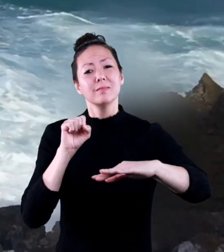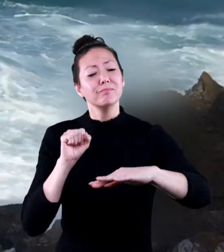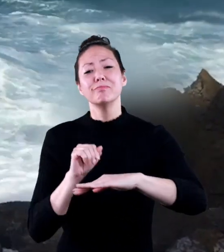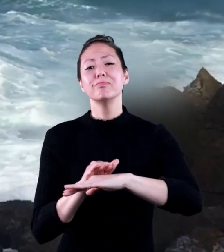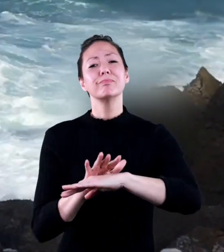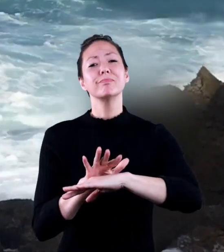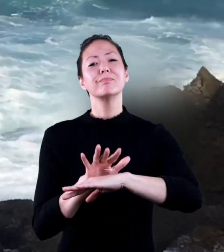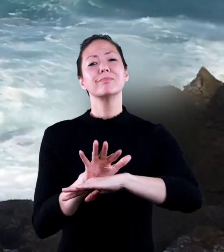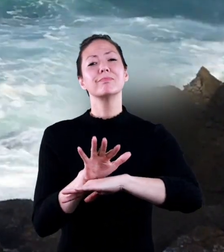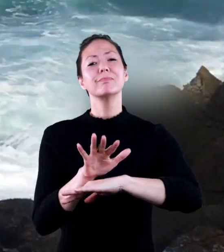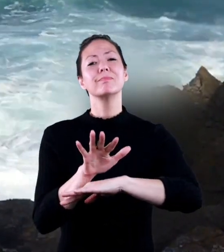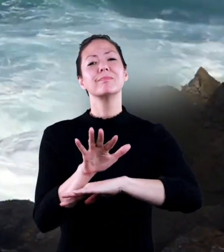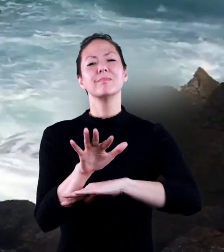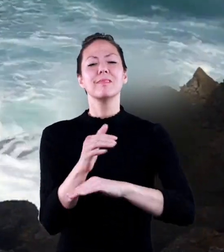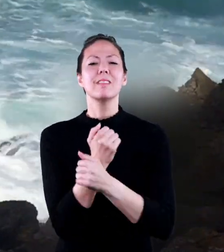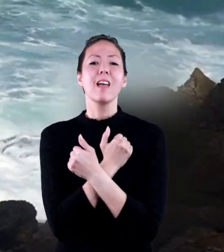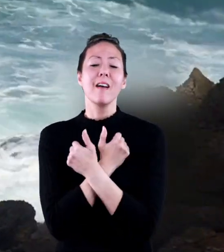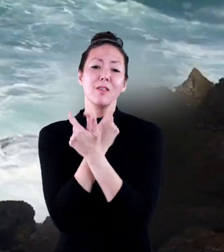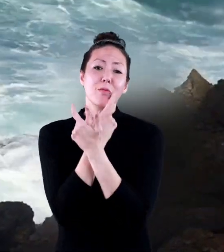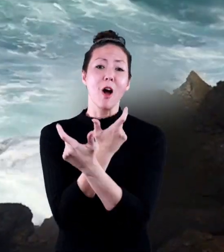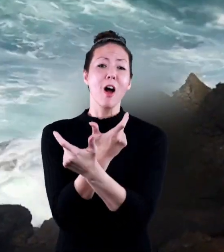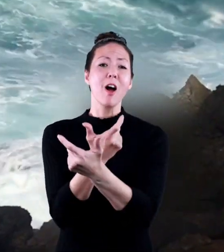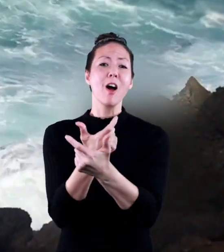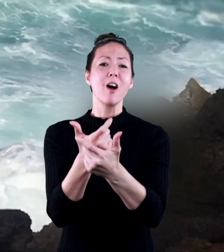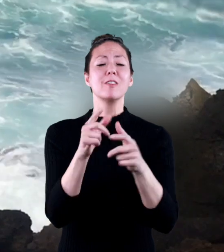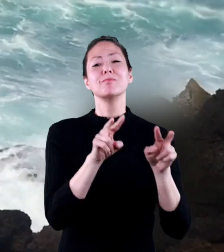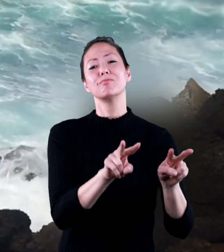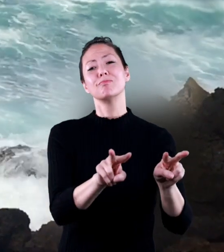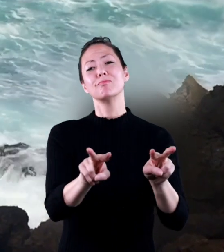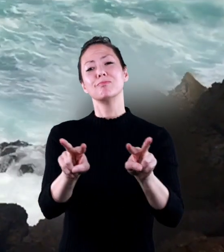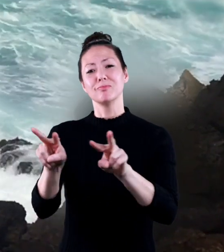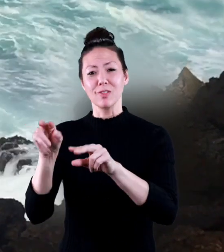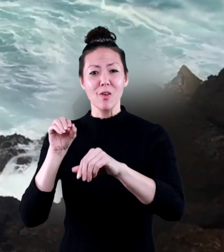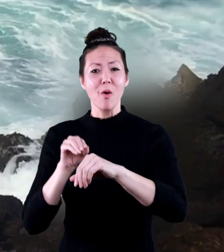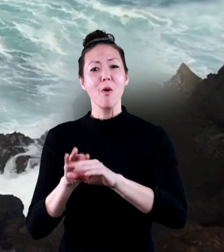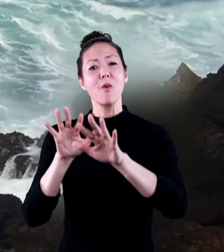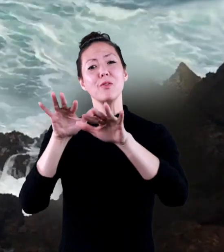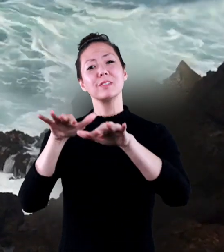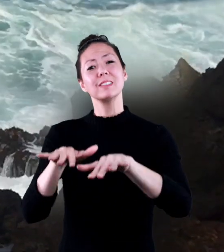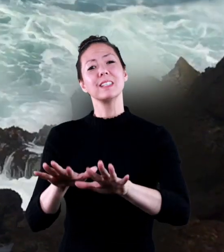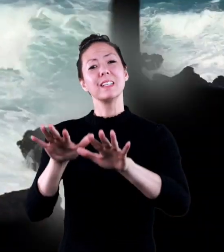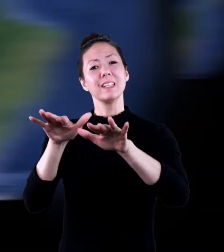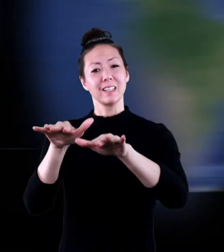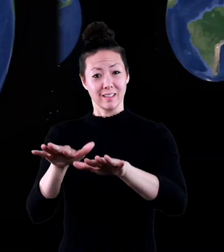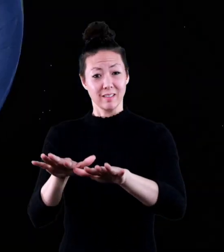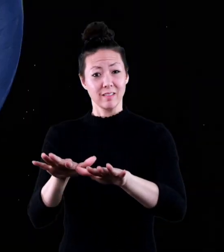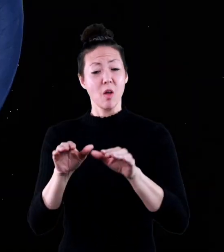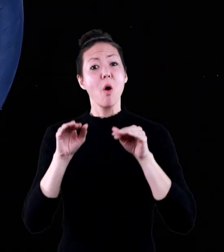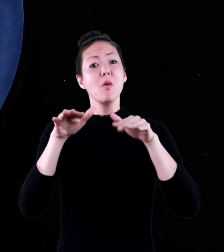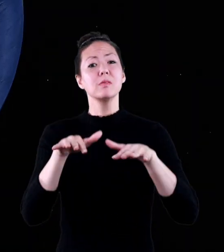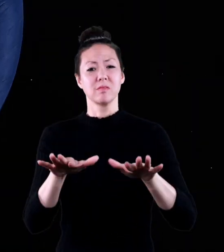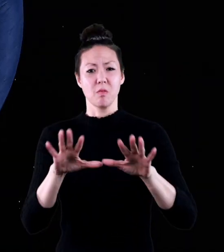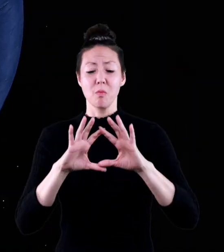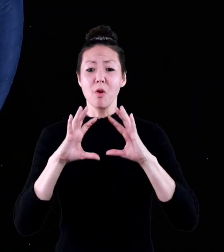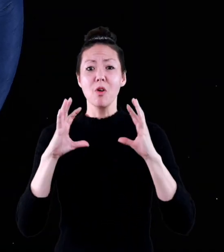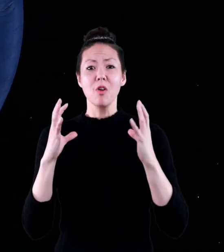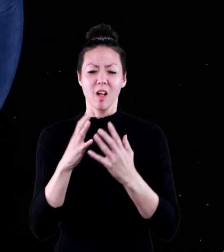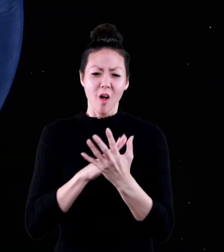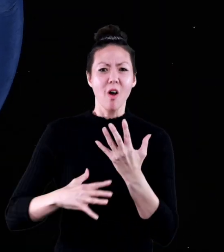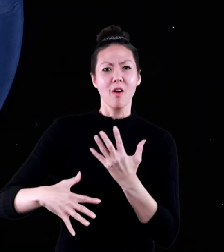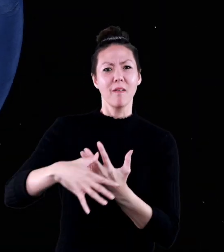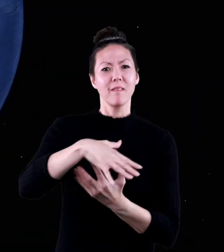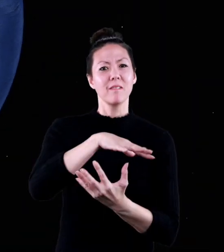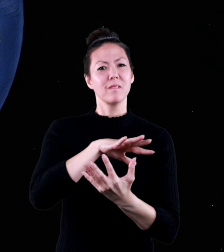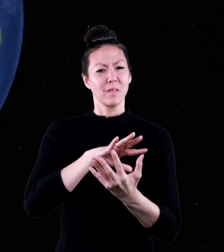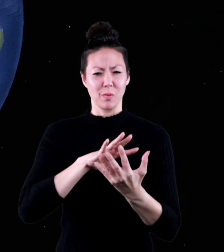ocean. We love to watch and listen to the ocean. The oceans of the world